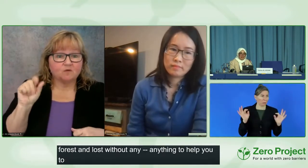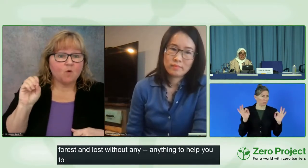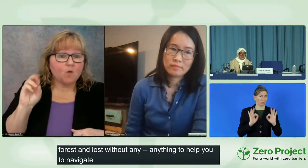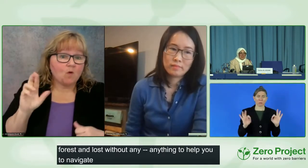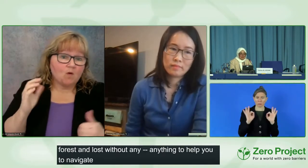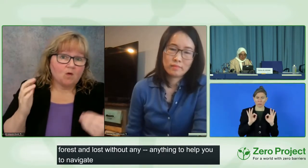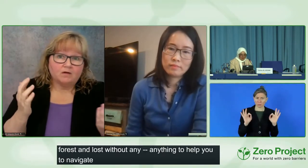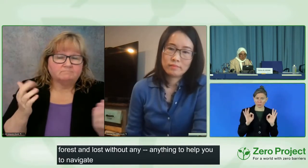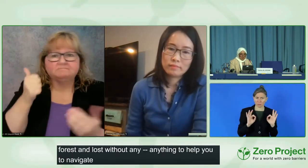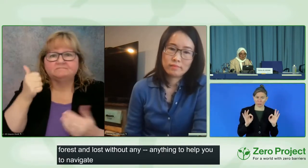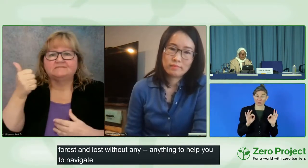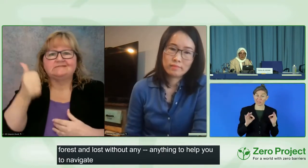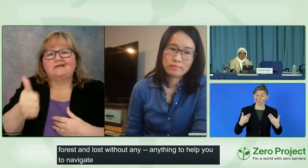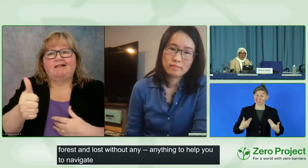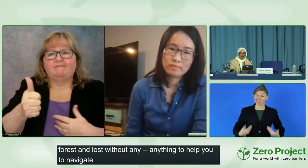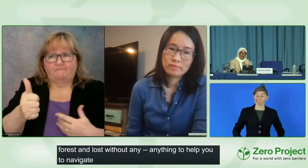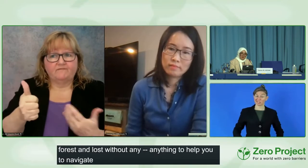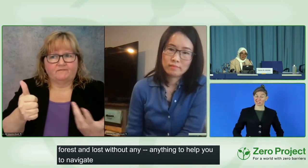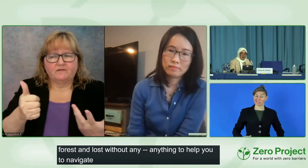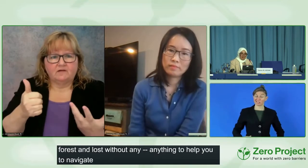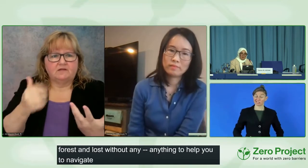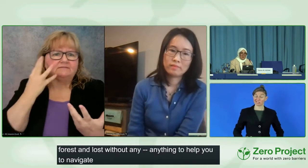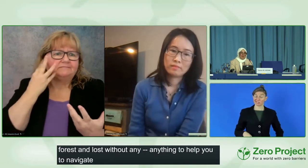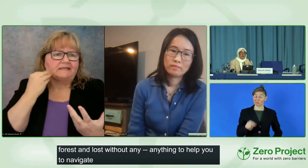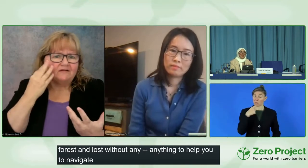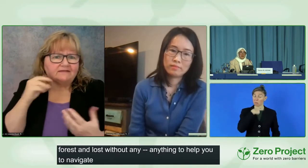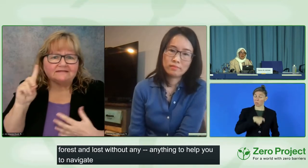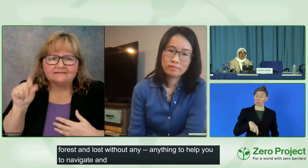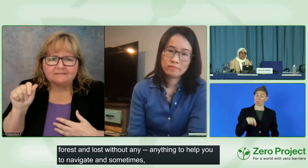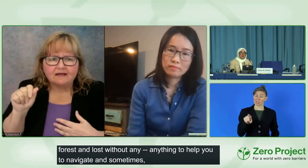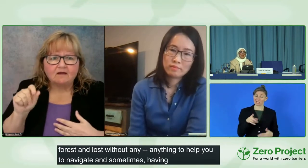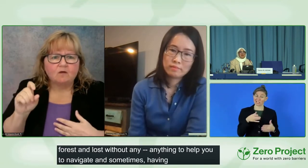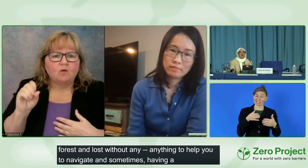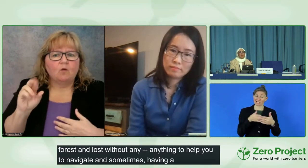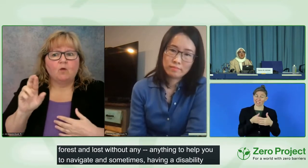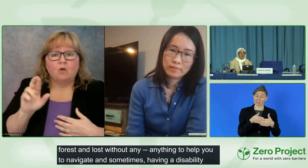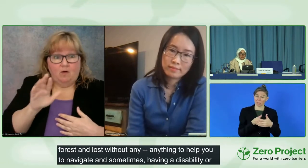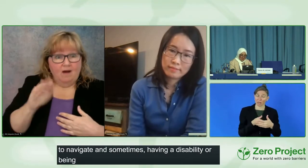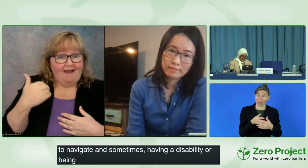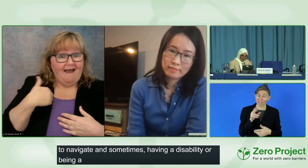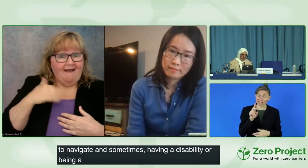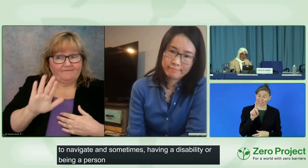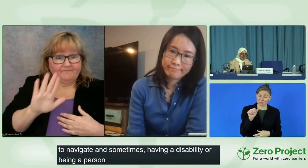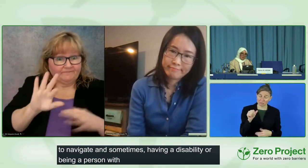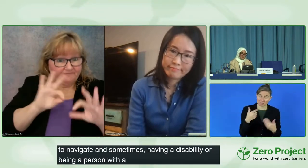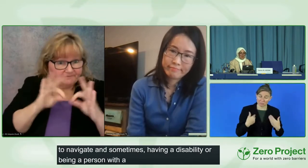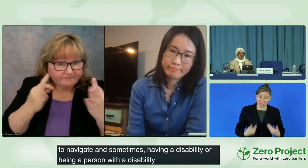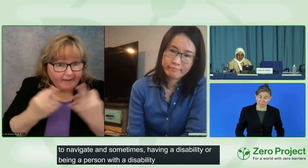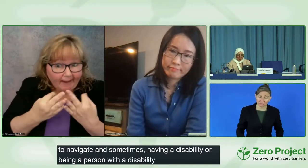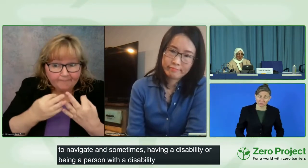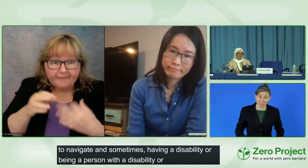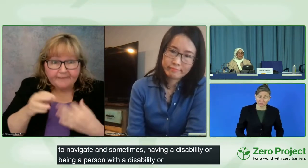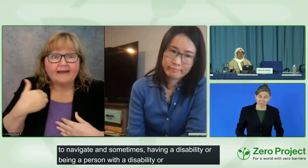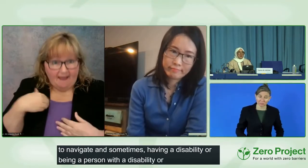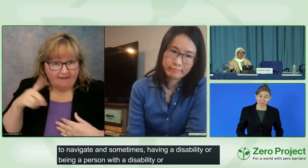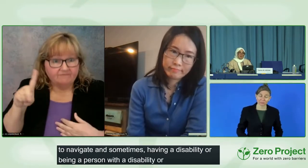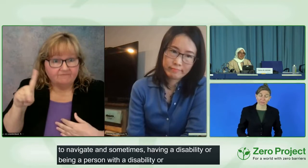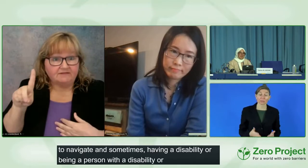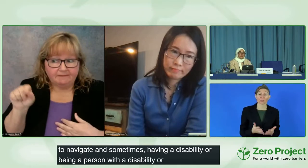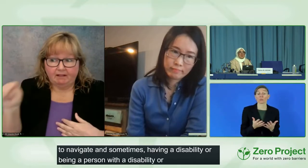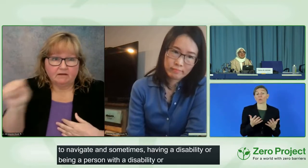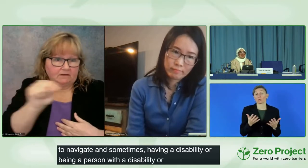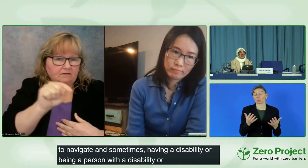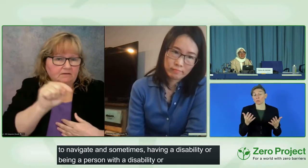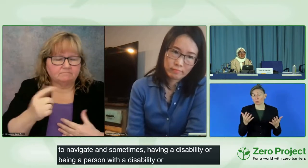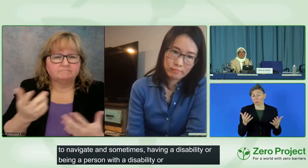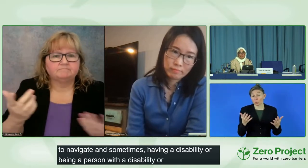disability or a family member or sibling of